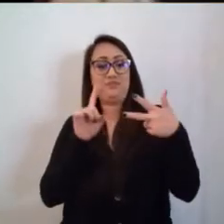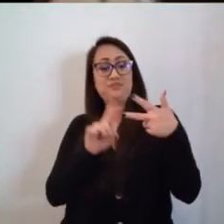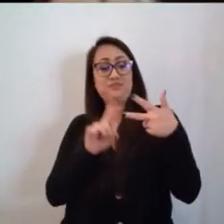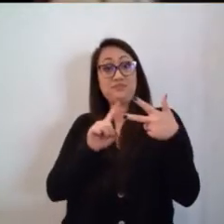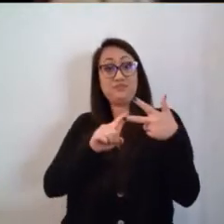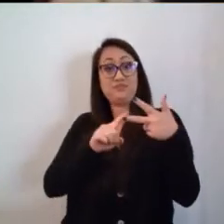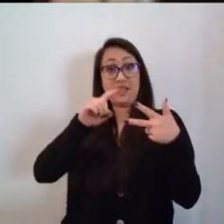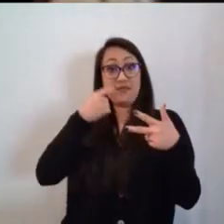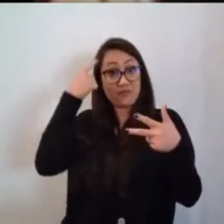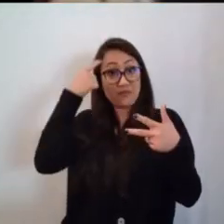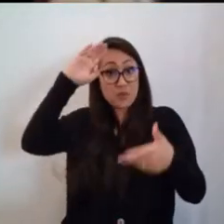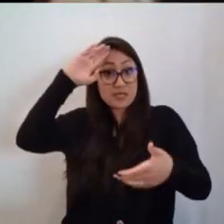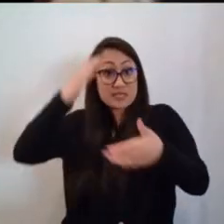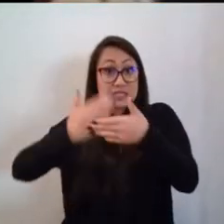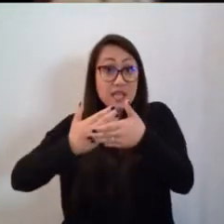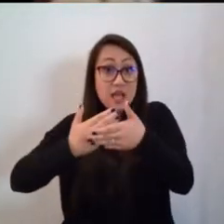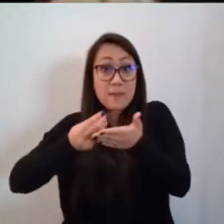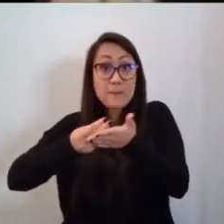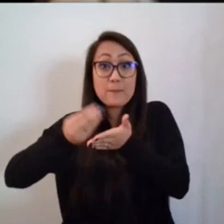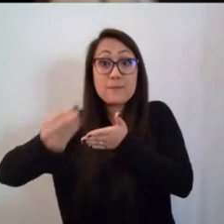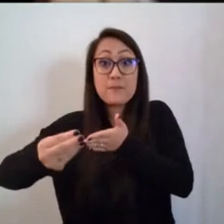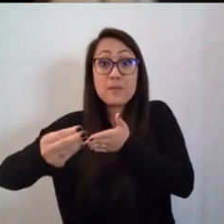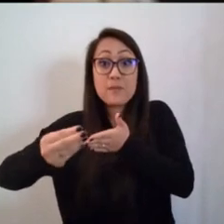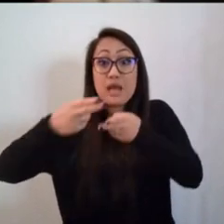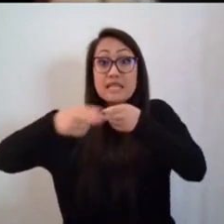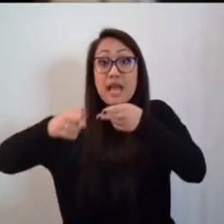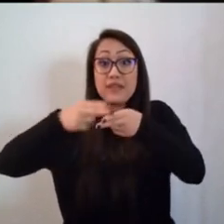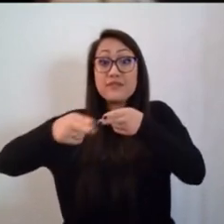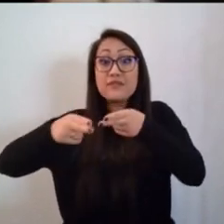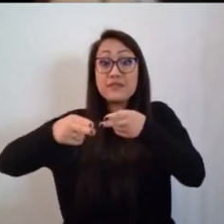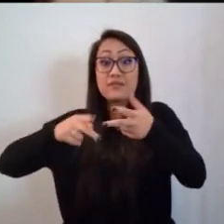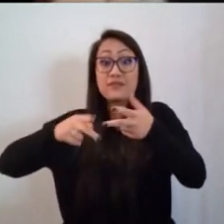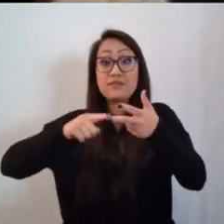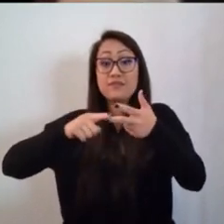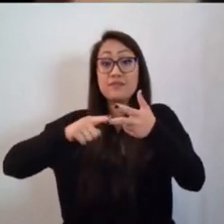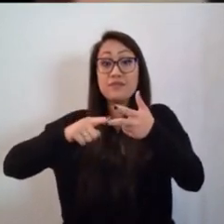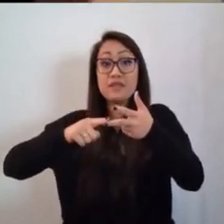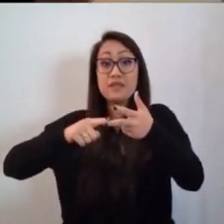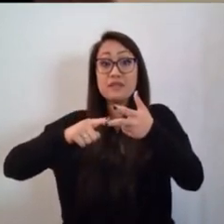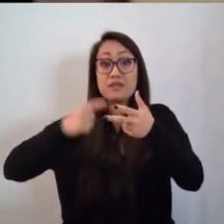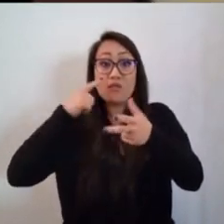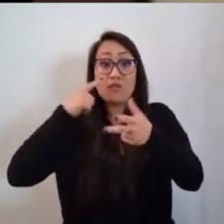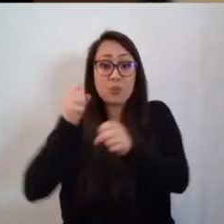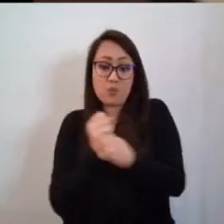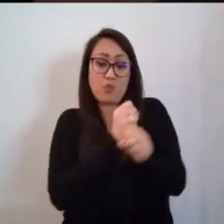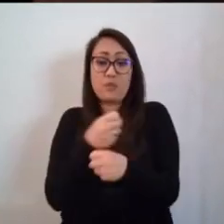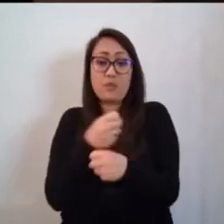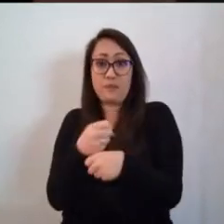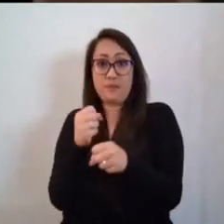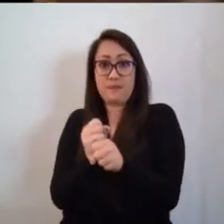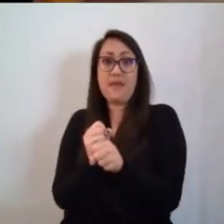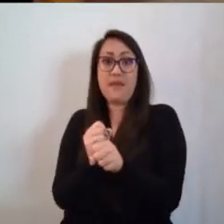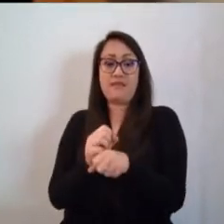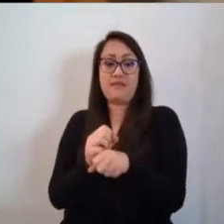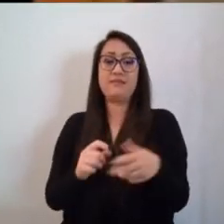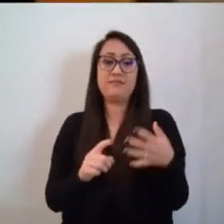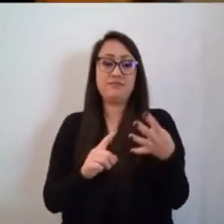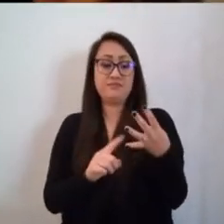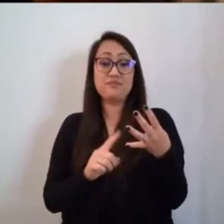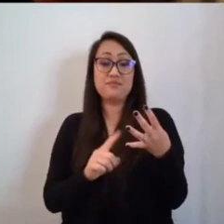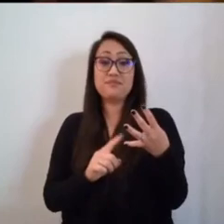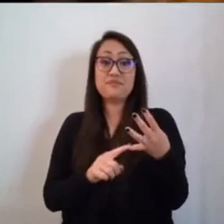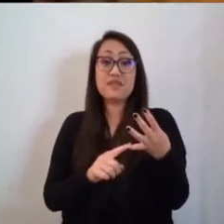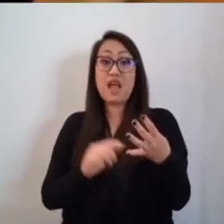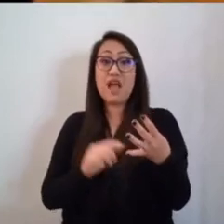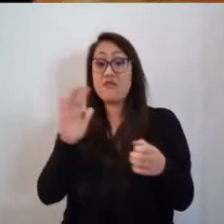a barlow knife for carving birch brooms with. And for the whole family, he bought two pounds